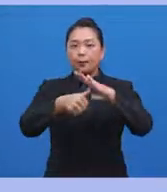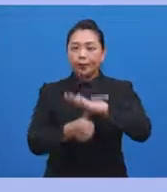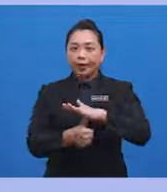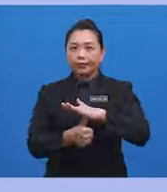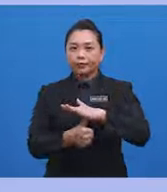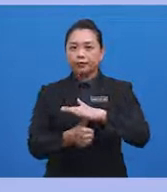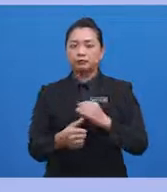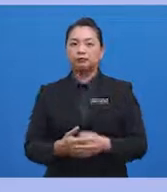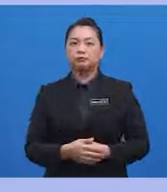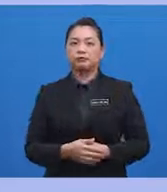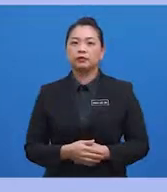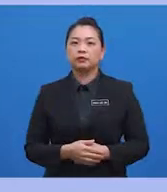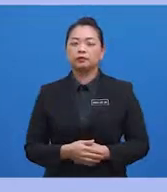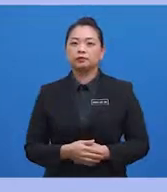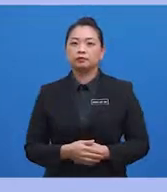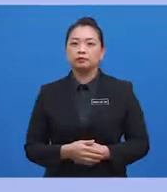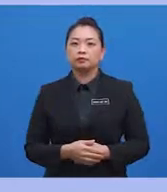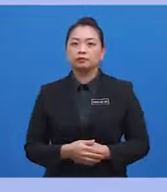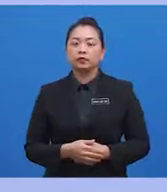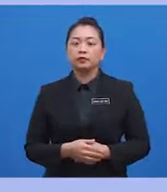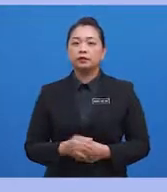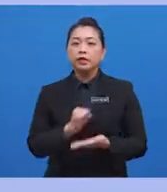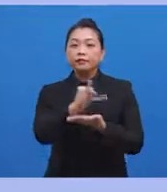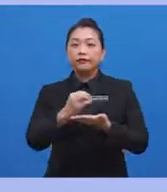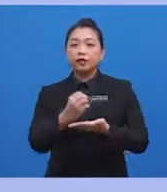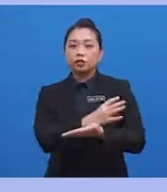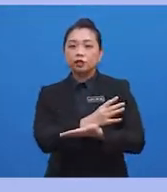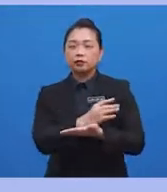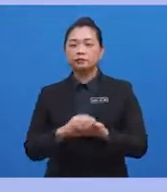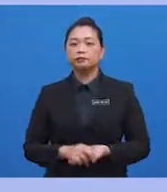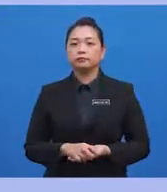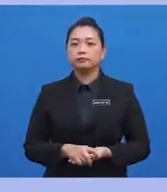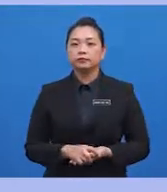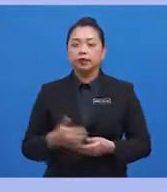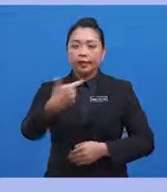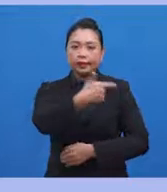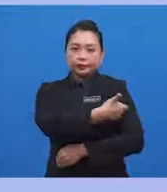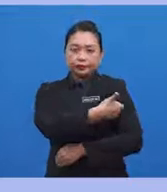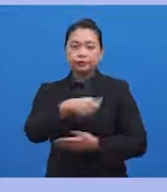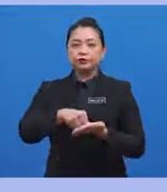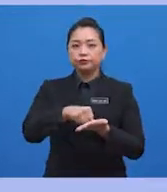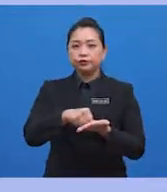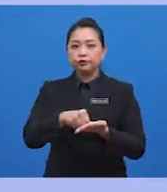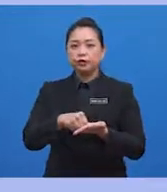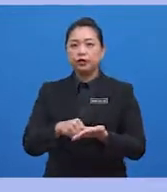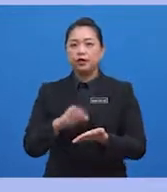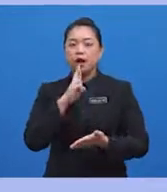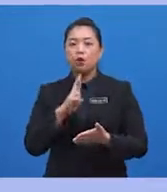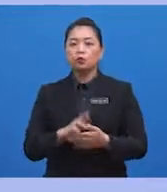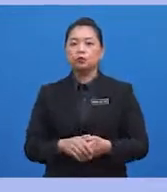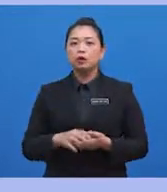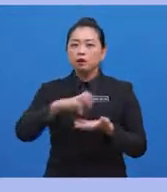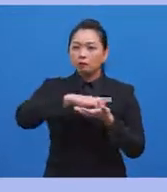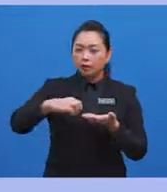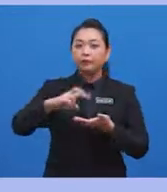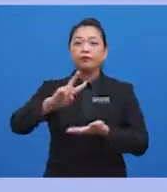rhythm and myocardiac infarction. Injection drug users are also at risk of collapsed veins